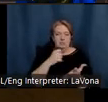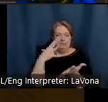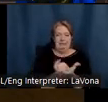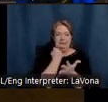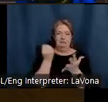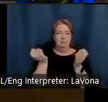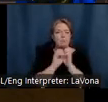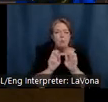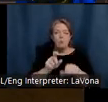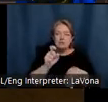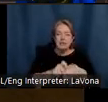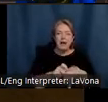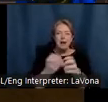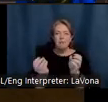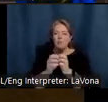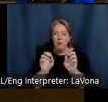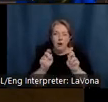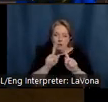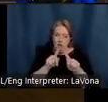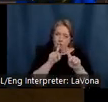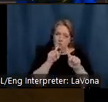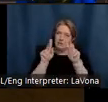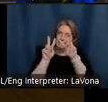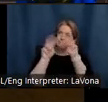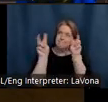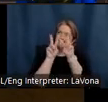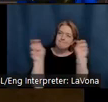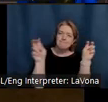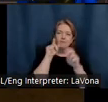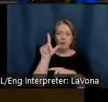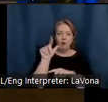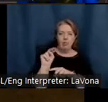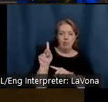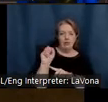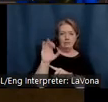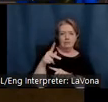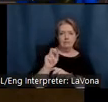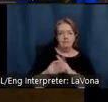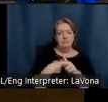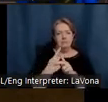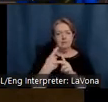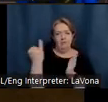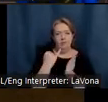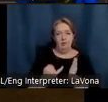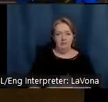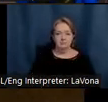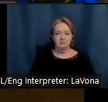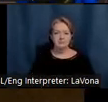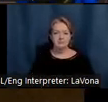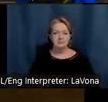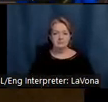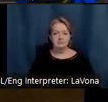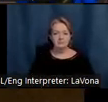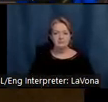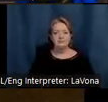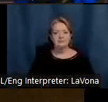opportunity to devote to the study of landscape art. He was Steele's paintings from the